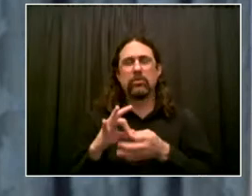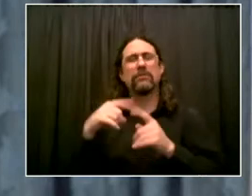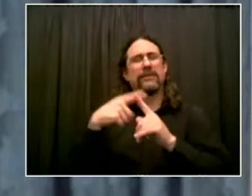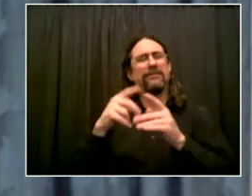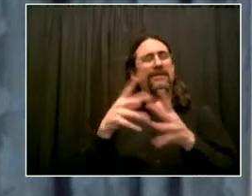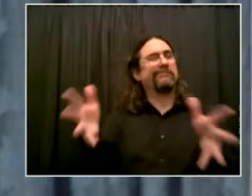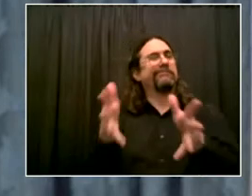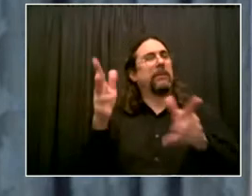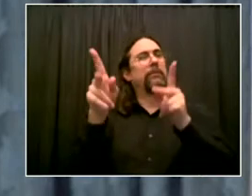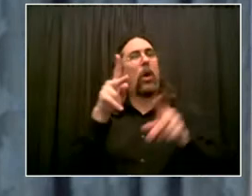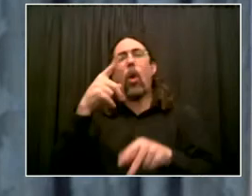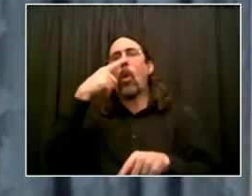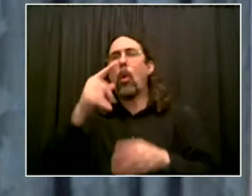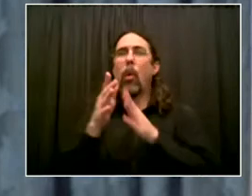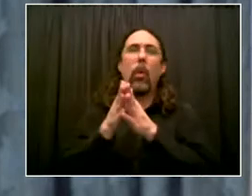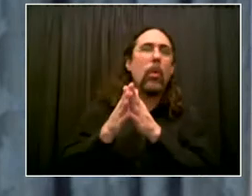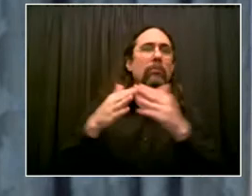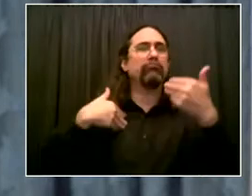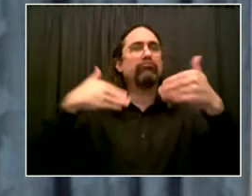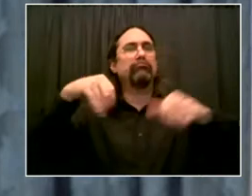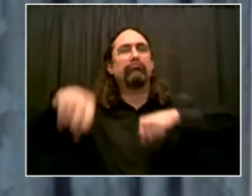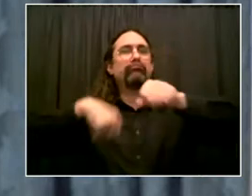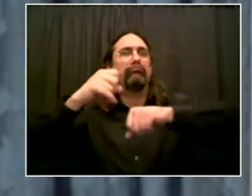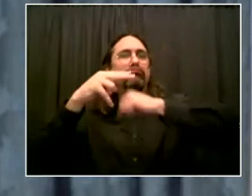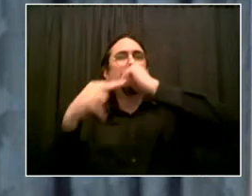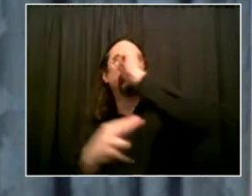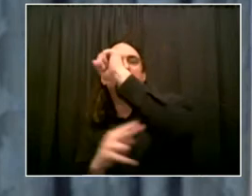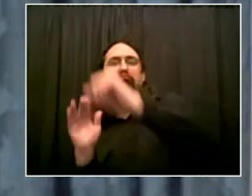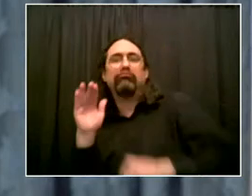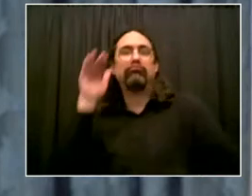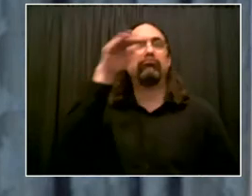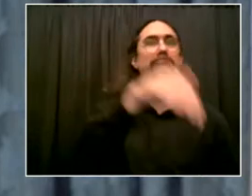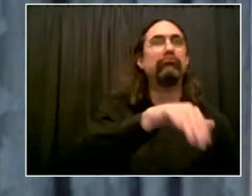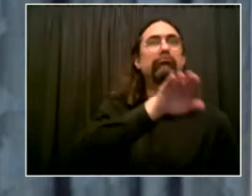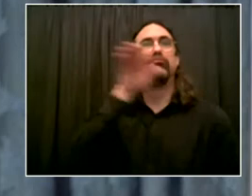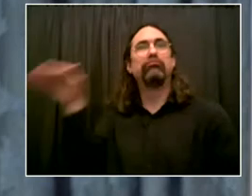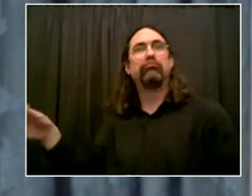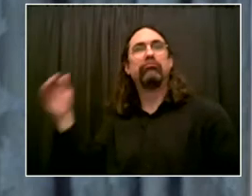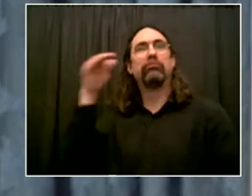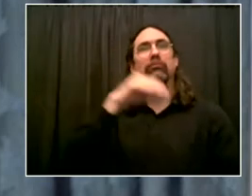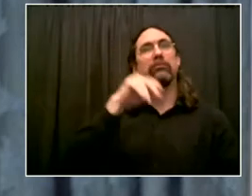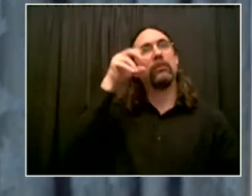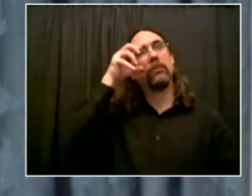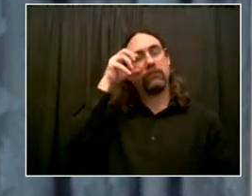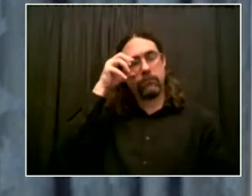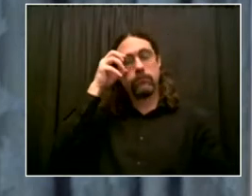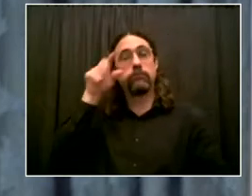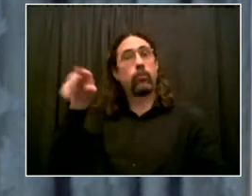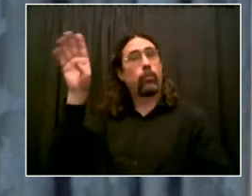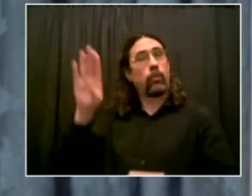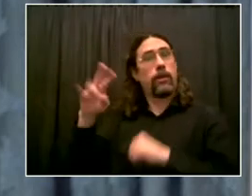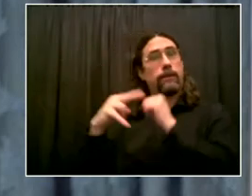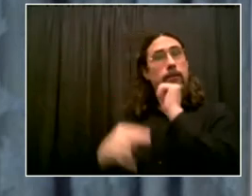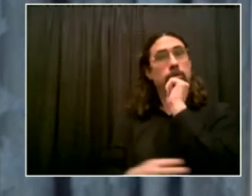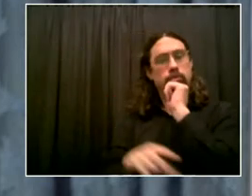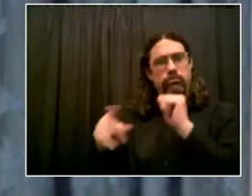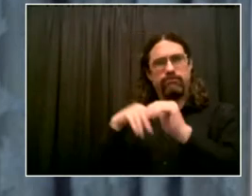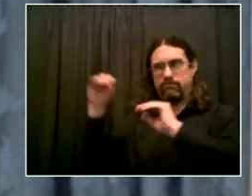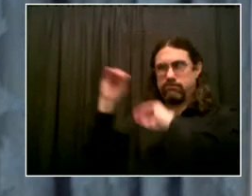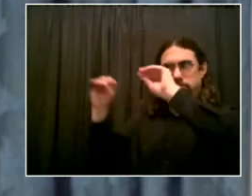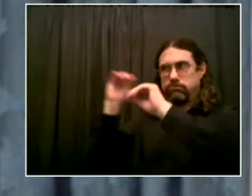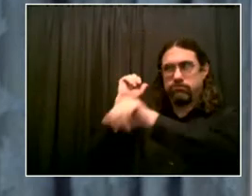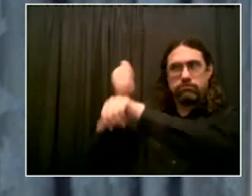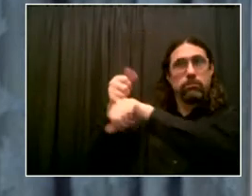Bronx to expand protected bike lane network and focus on cyclist safety. And we will be adding new cyclist